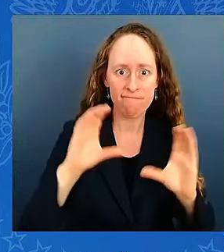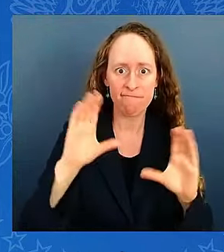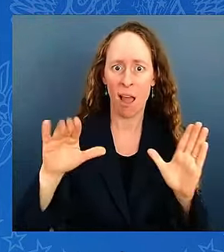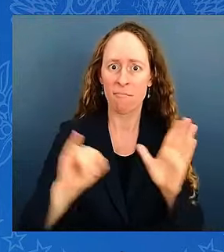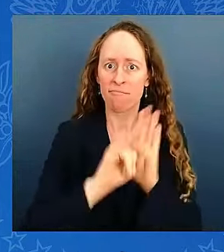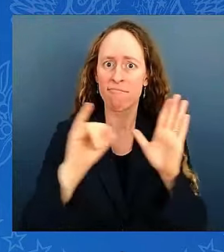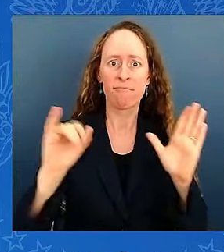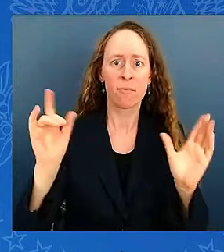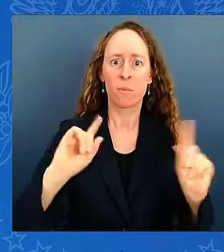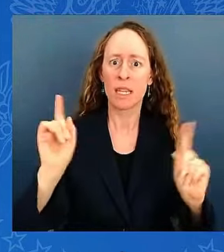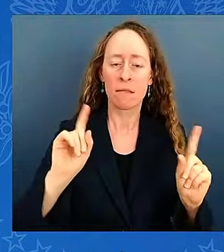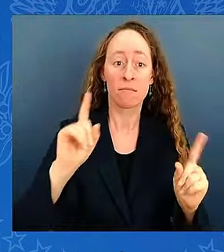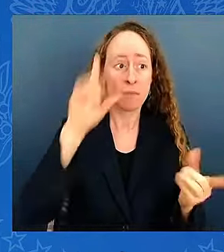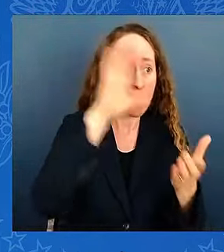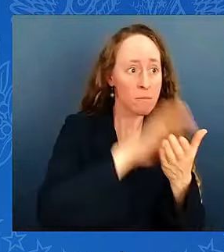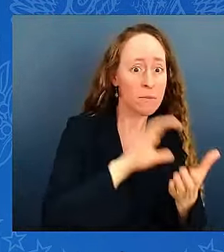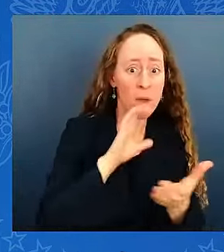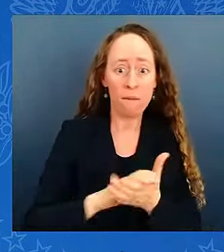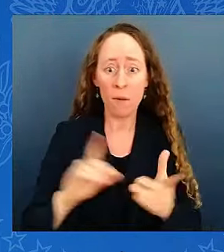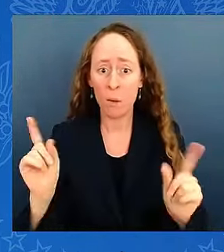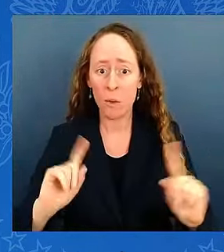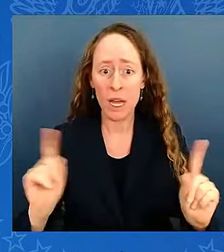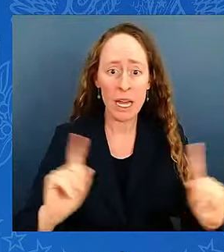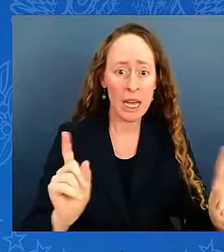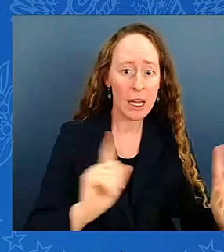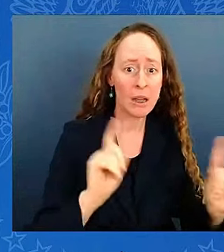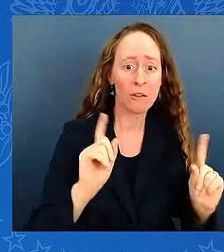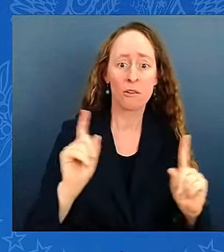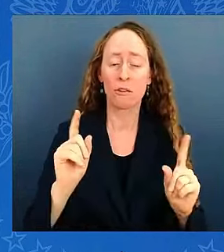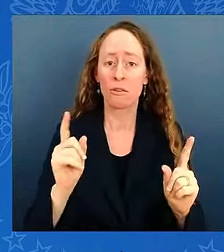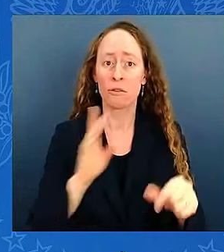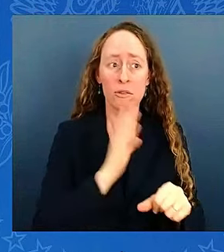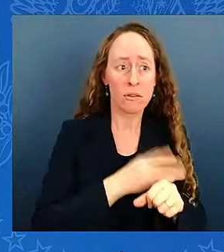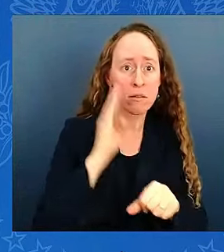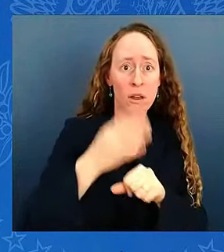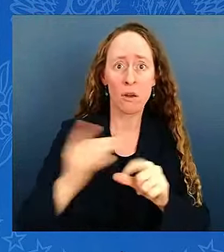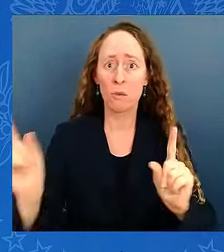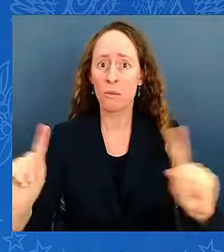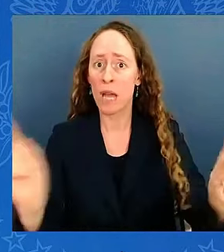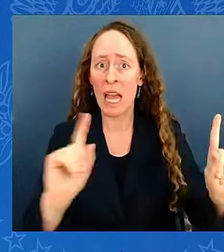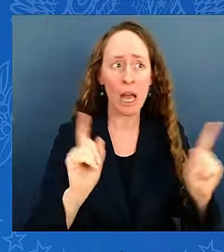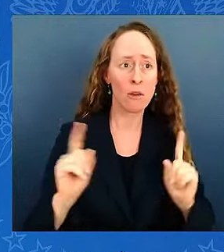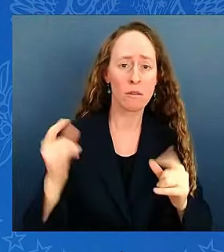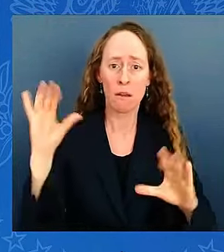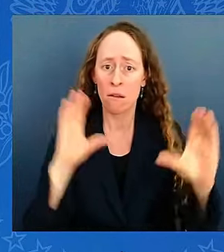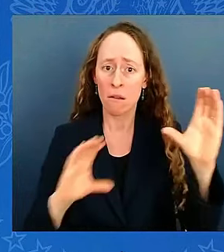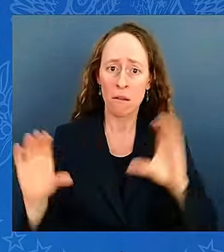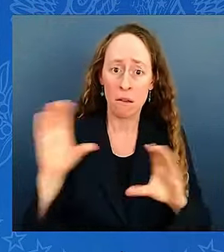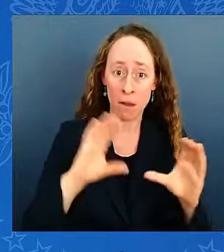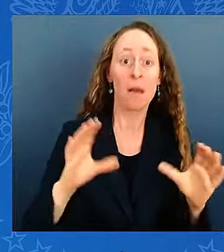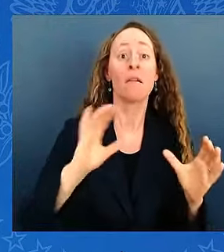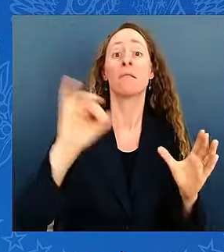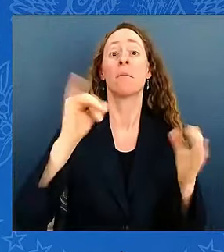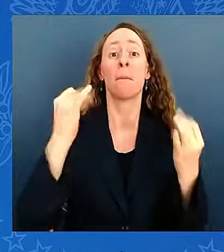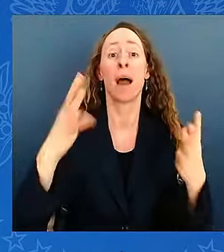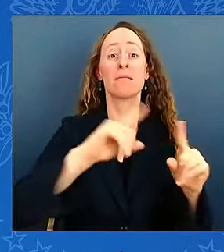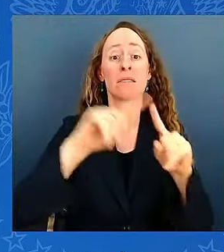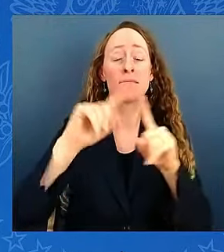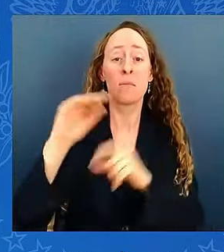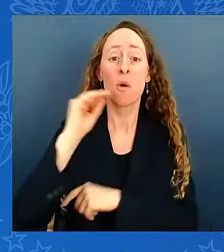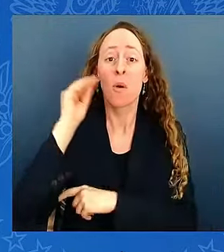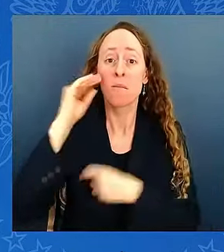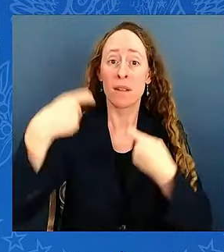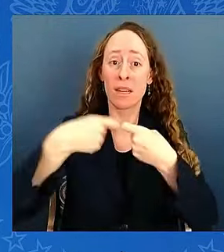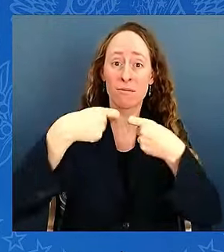And many more who remain without electricity, water, food, and communications. And his homes and businesses have washed away